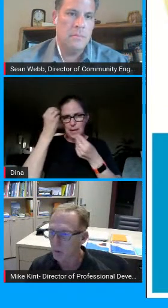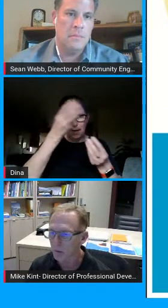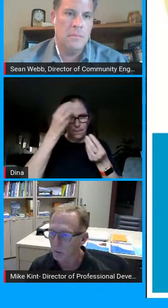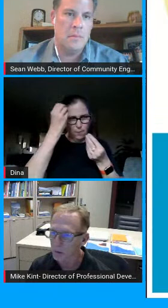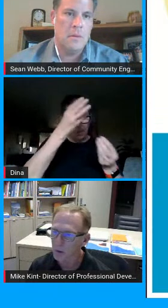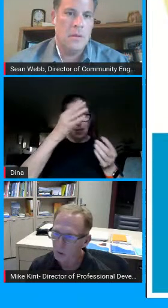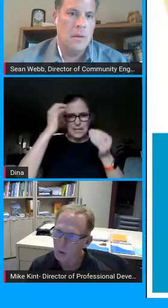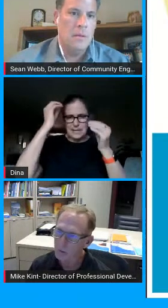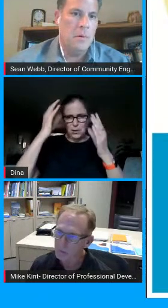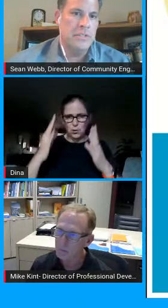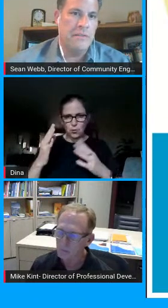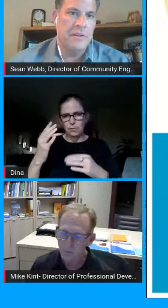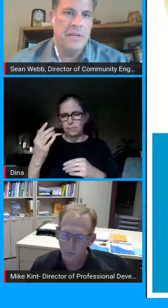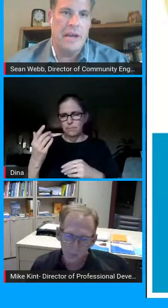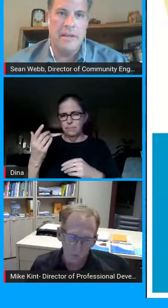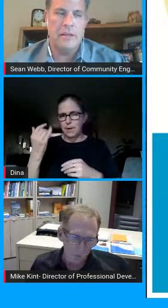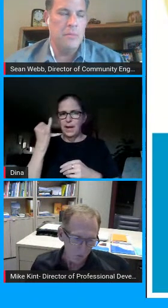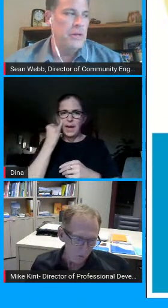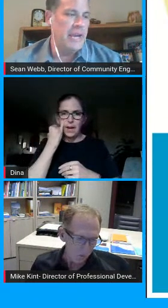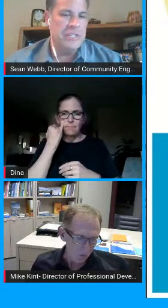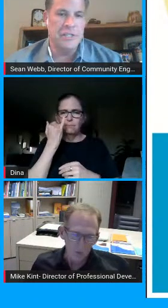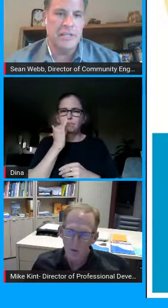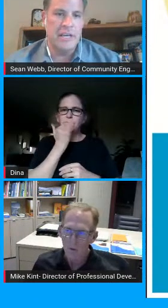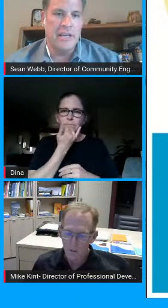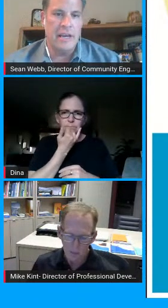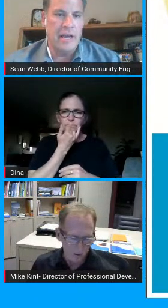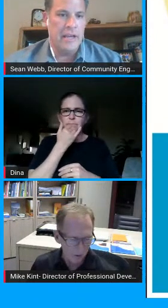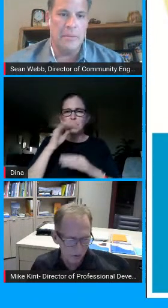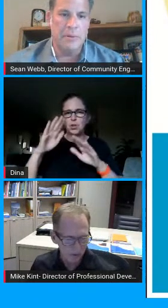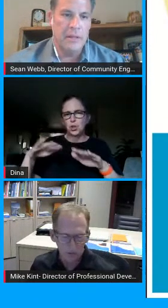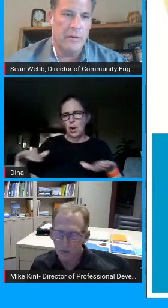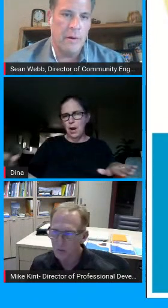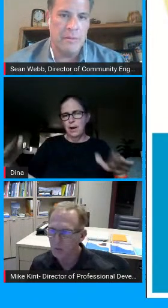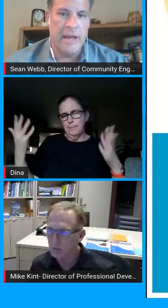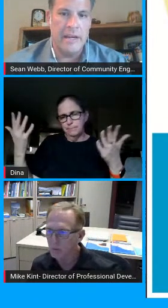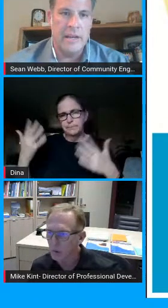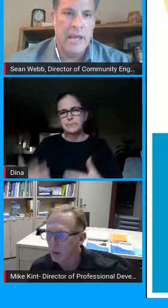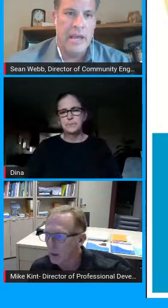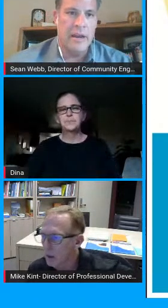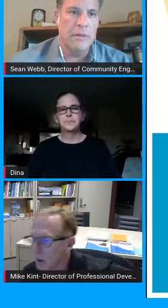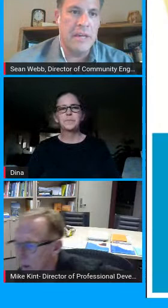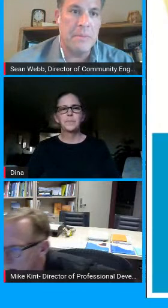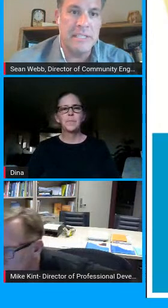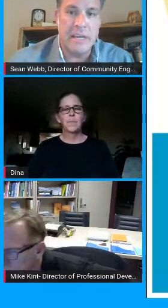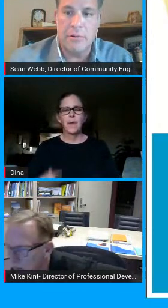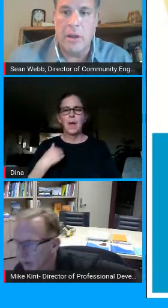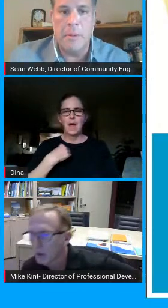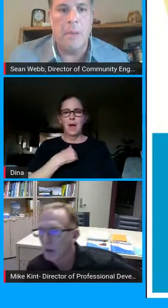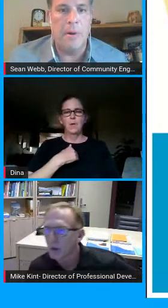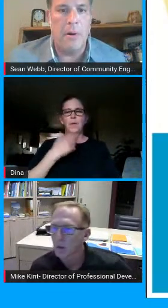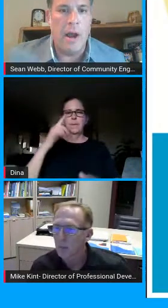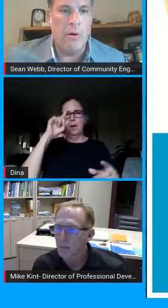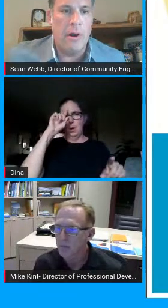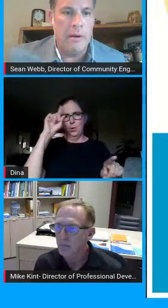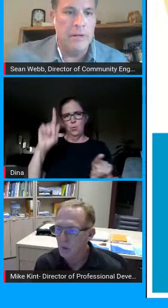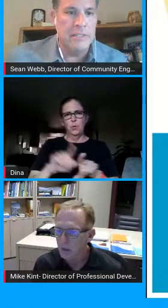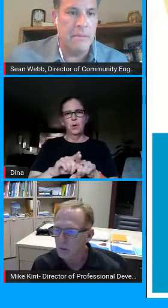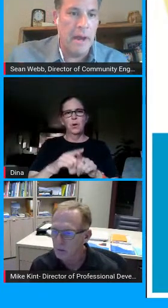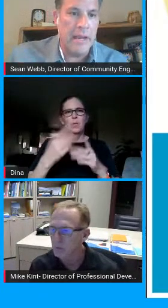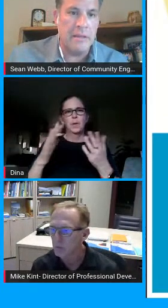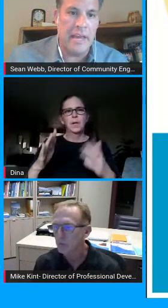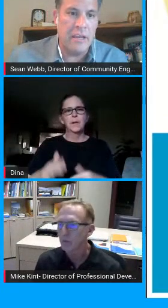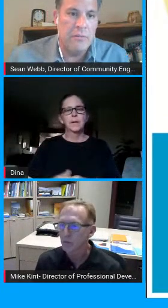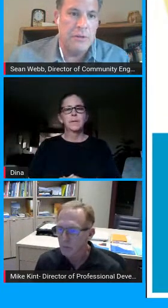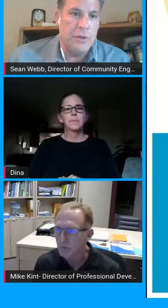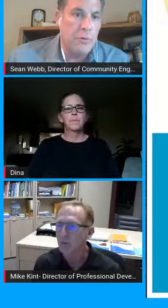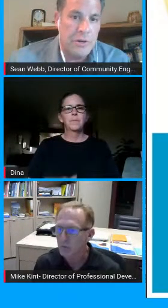that comes up along the way so most definitely yeah communication is key i completely agree with that and with that being said we're coming up in our hour i want